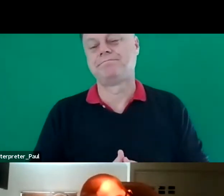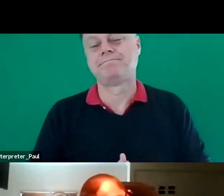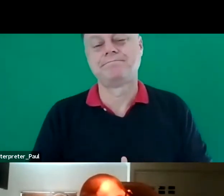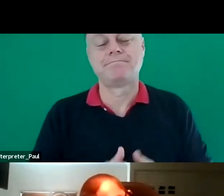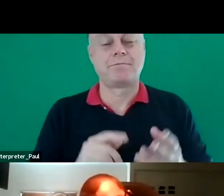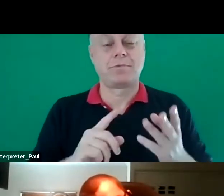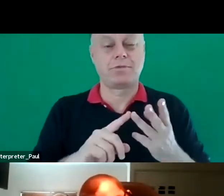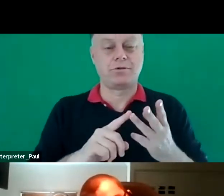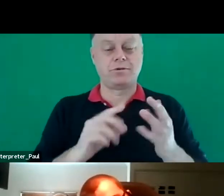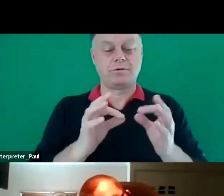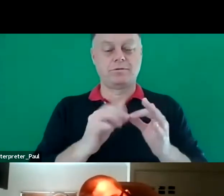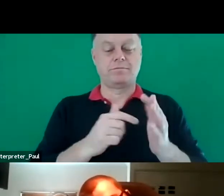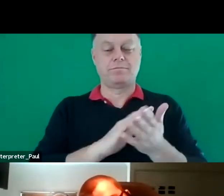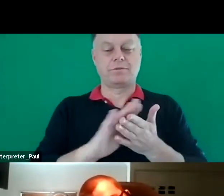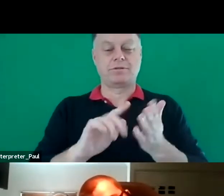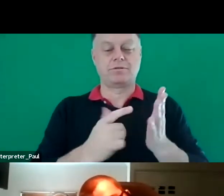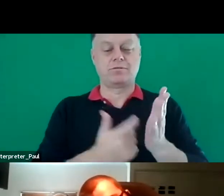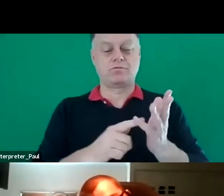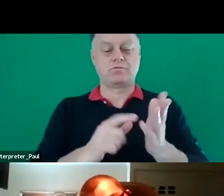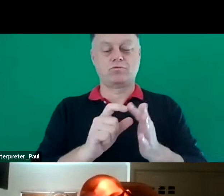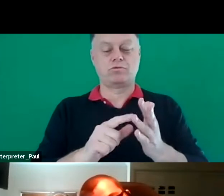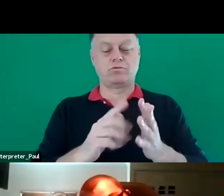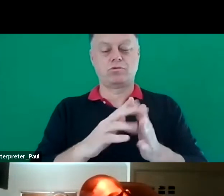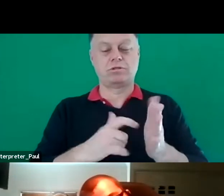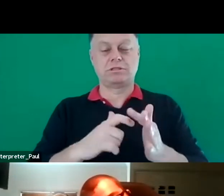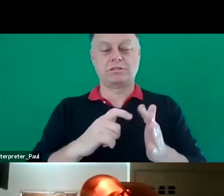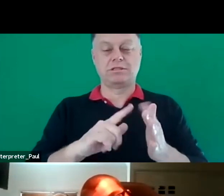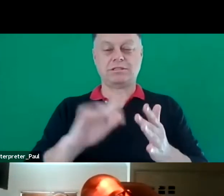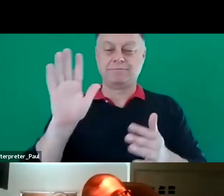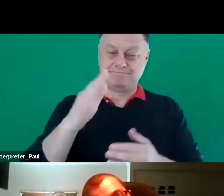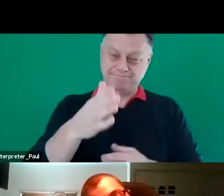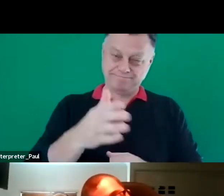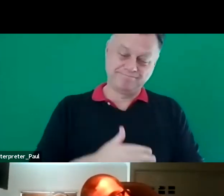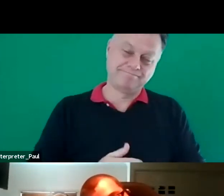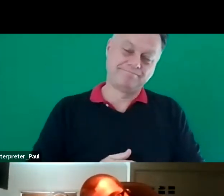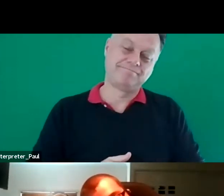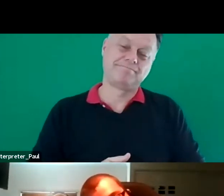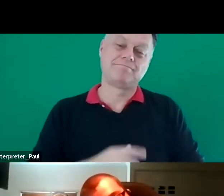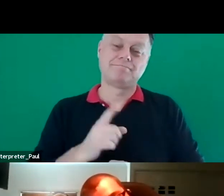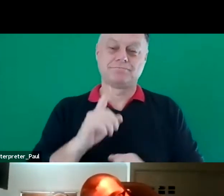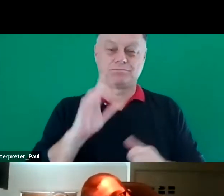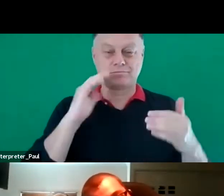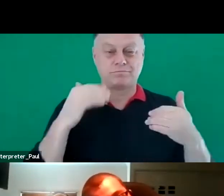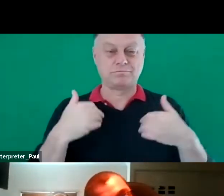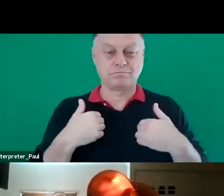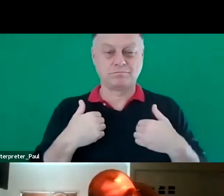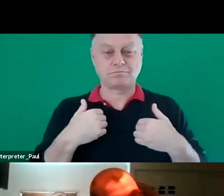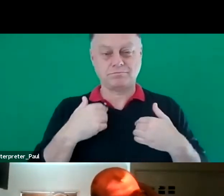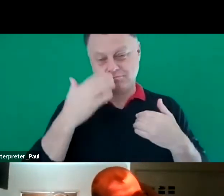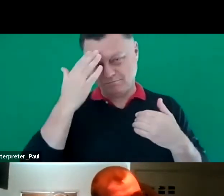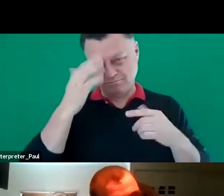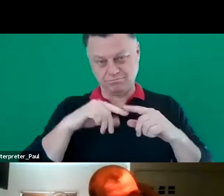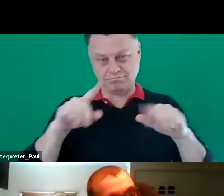Thirdly, Beth Radalski. Please give us a wave, Beth. Beth is an autism and neurodiversity